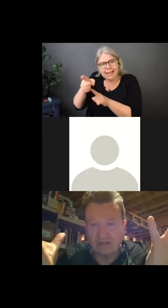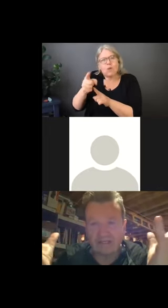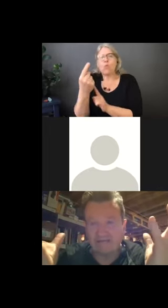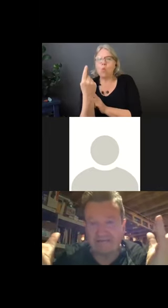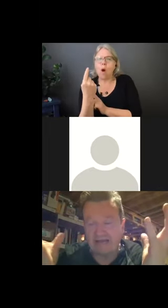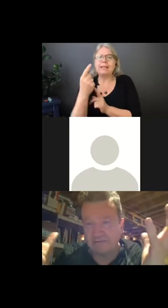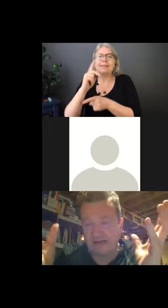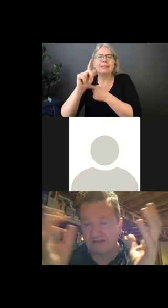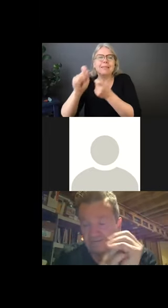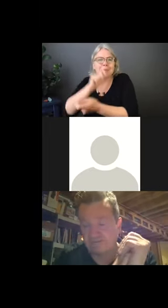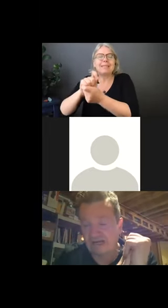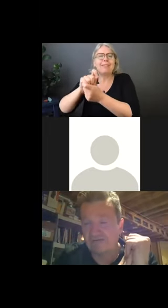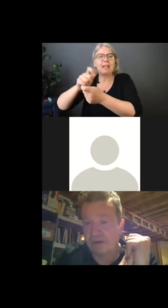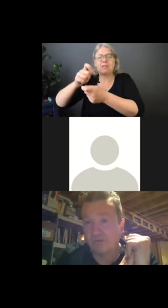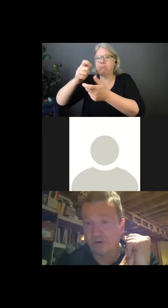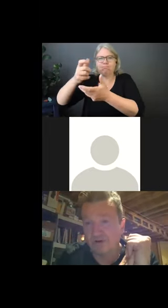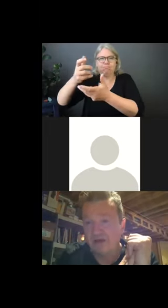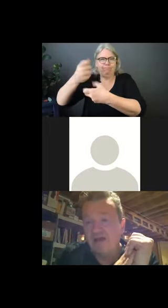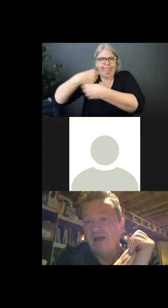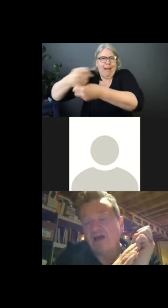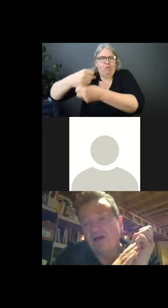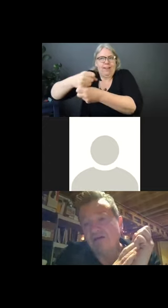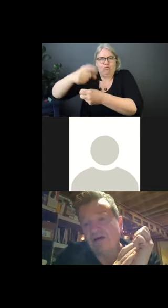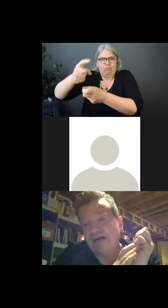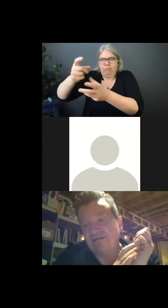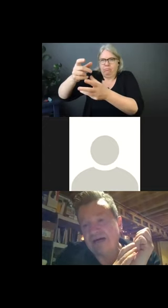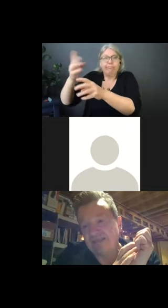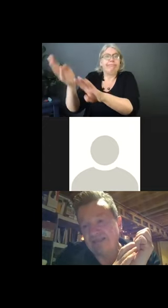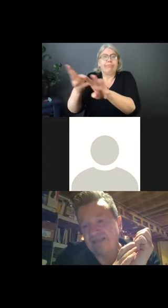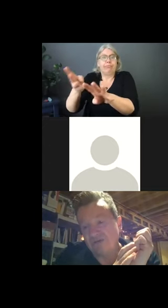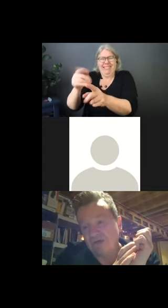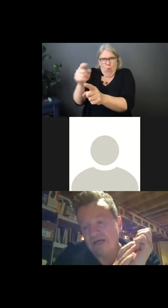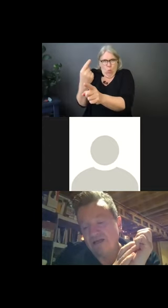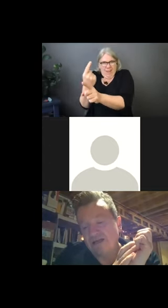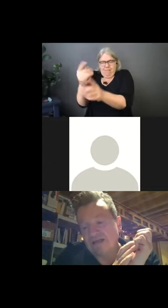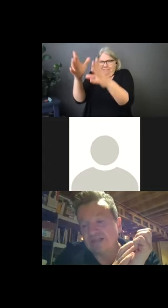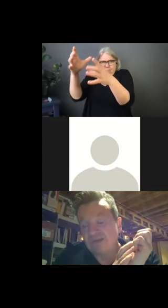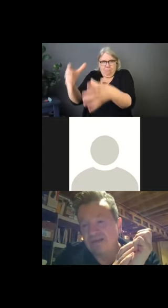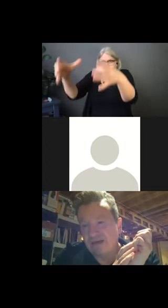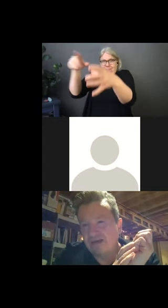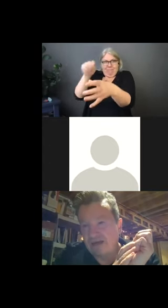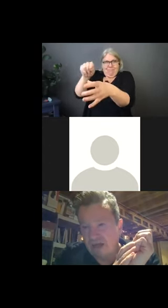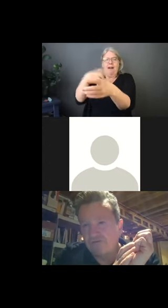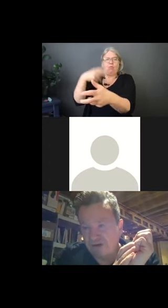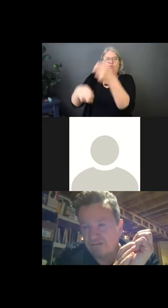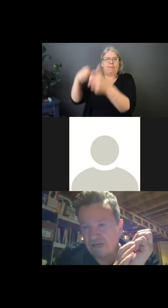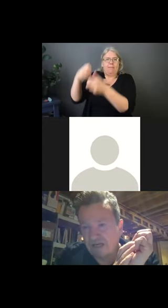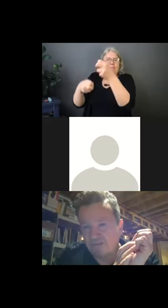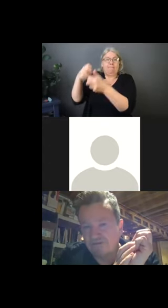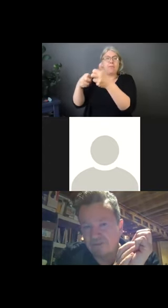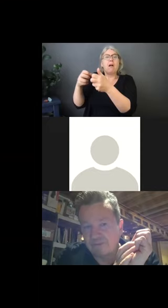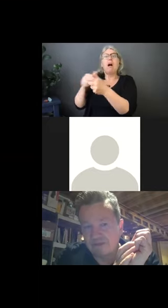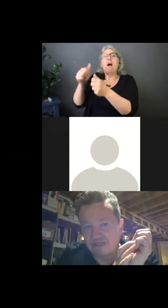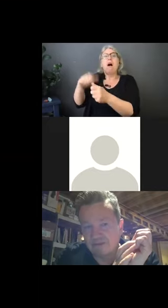um, I'm going to call it a vat for lack of lack of a better word, um, of that vaccine. So that's where they think it came from.